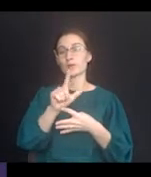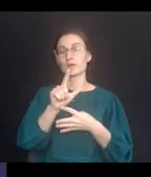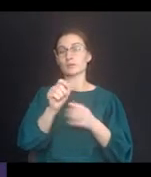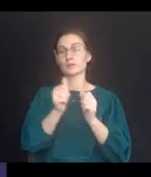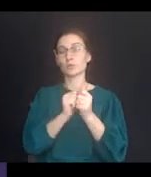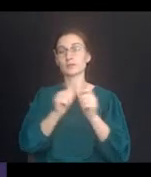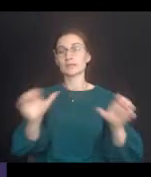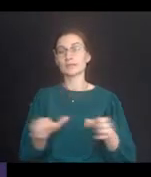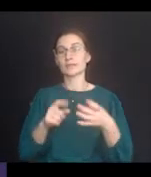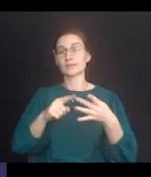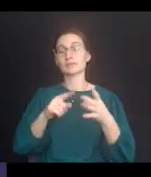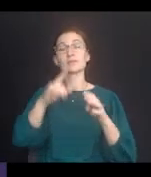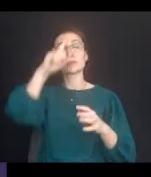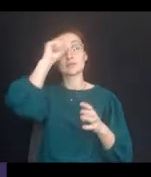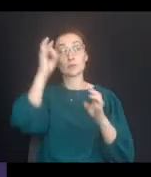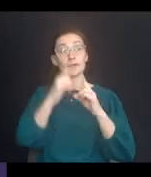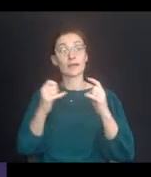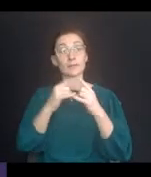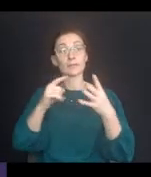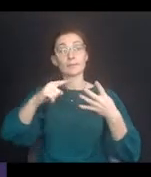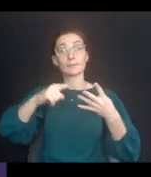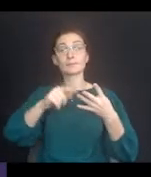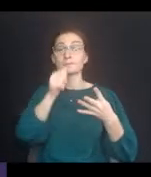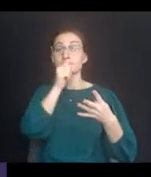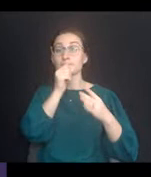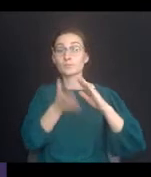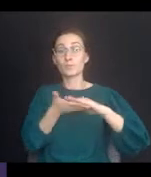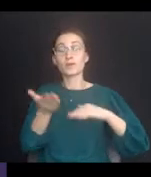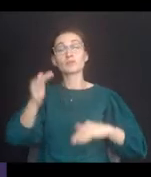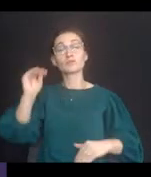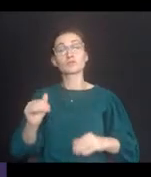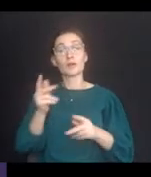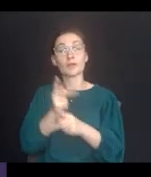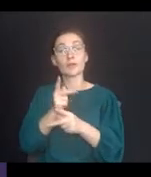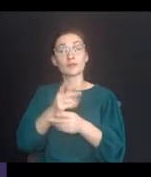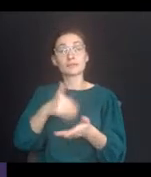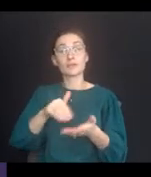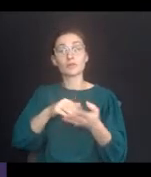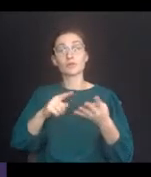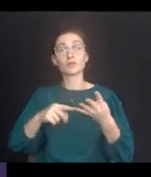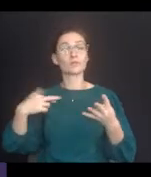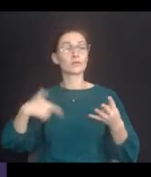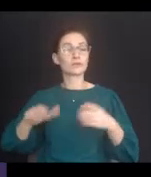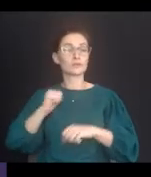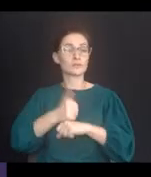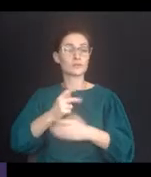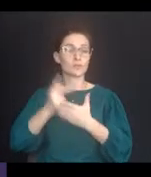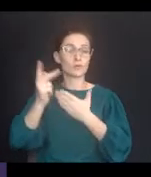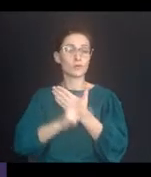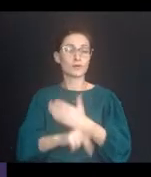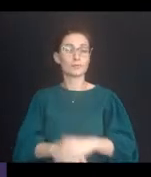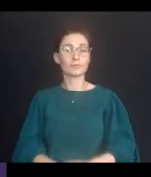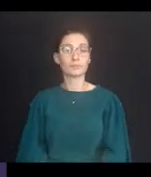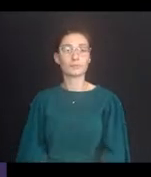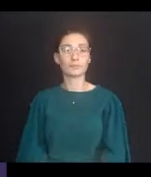activities, summer camps, privately run child care centers, and religious-based programs.